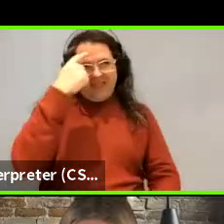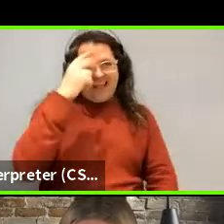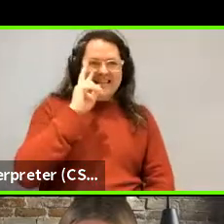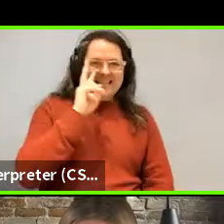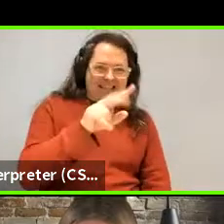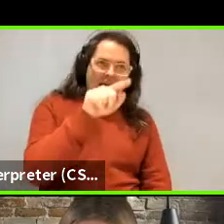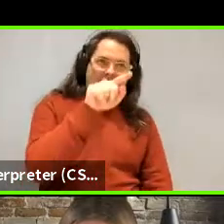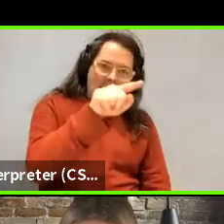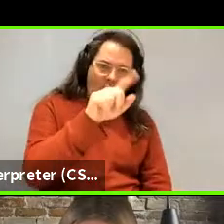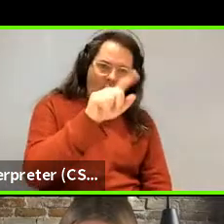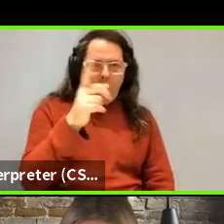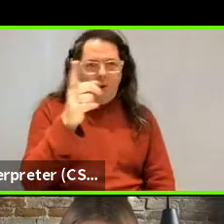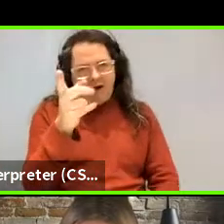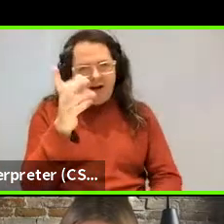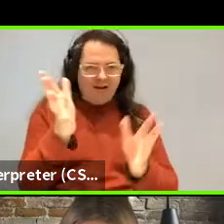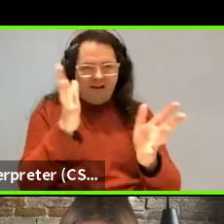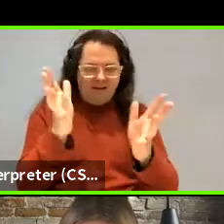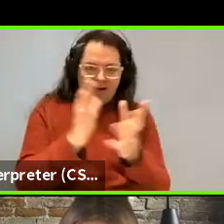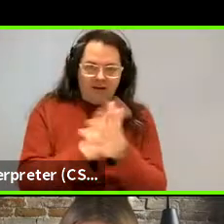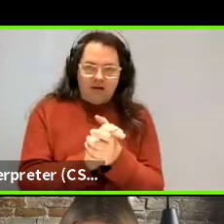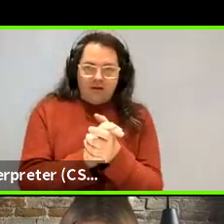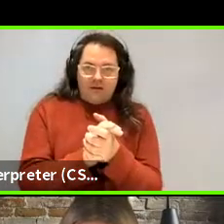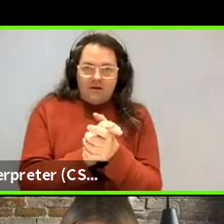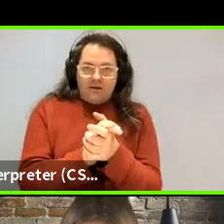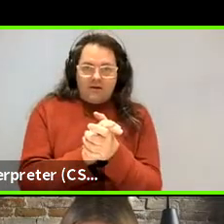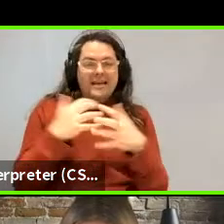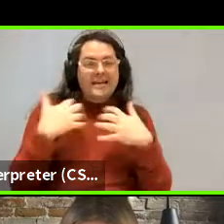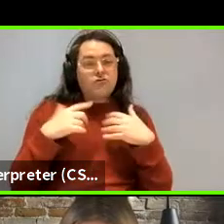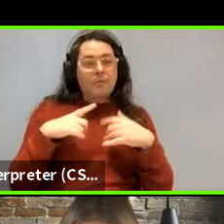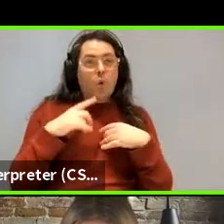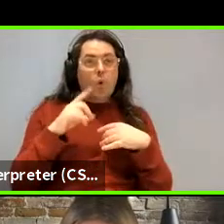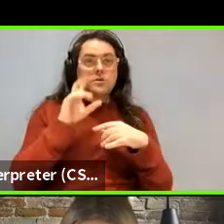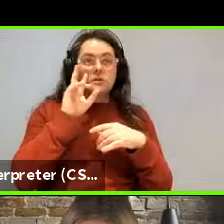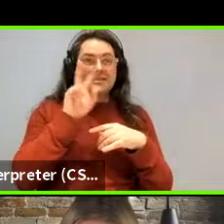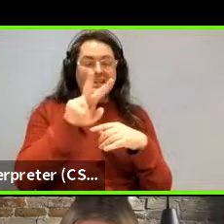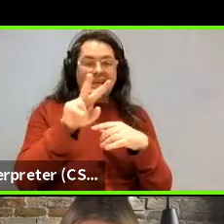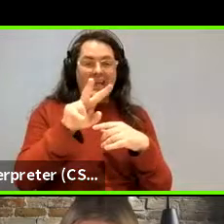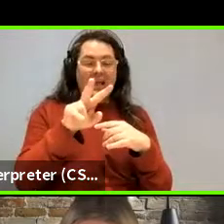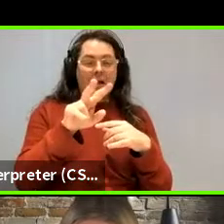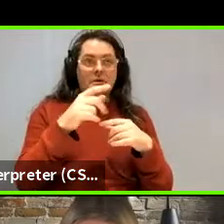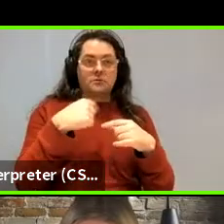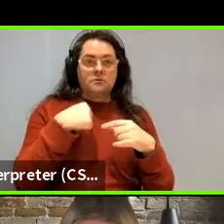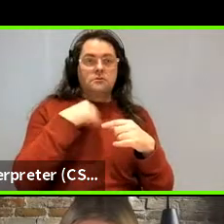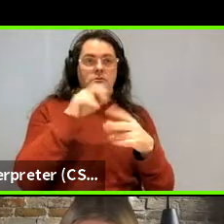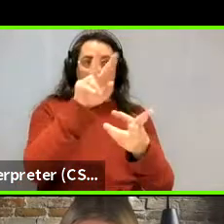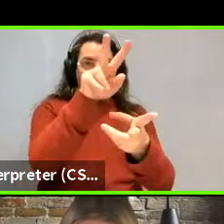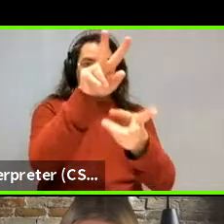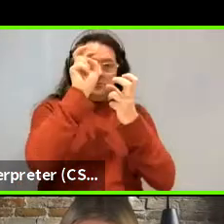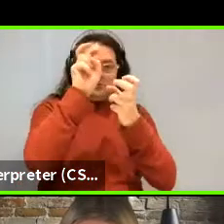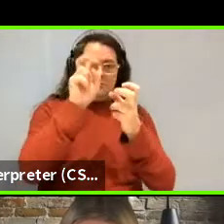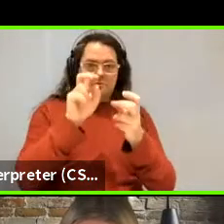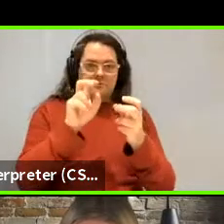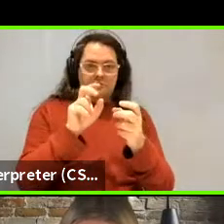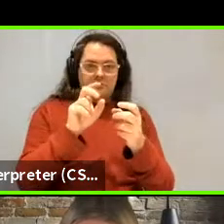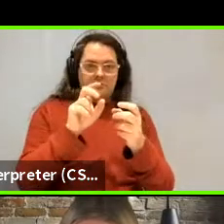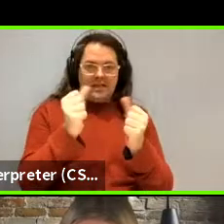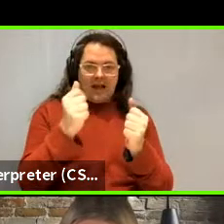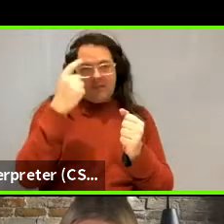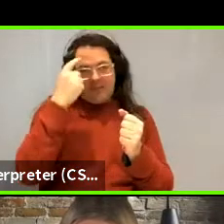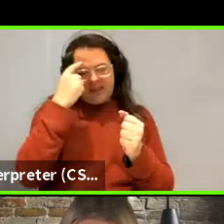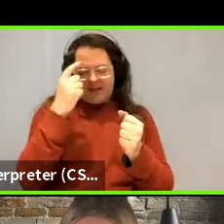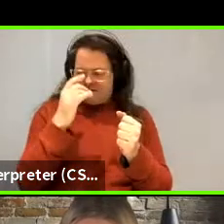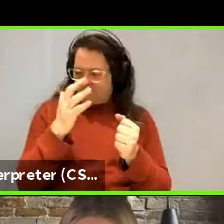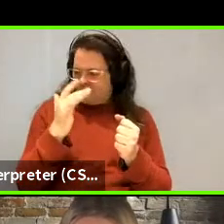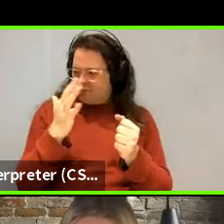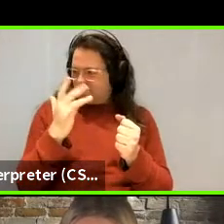there, that's some, they're, you know, hitting the eye in exactly the same way across different people. And yet people think of that dress as being either